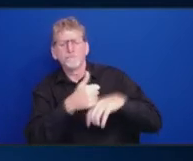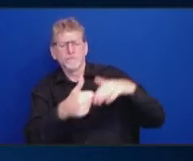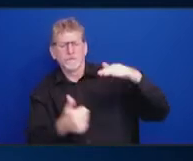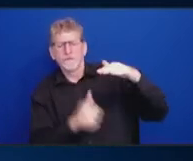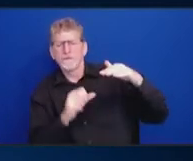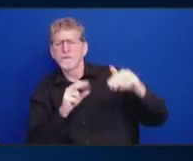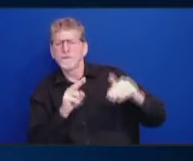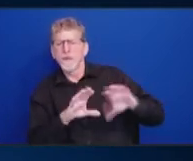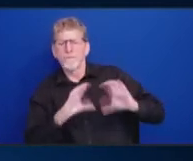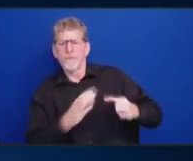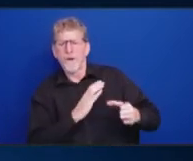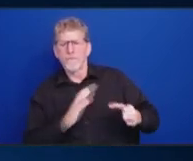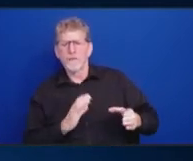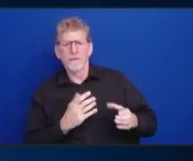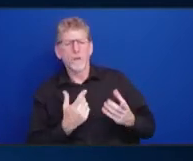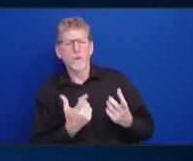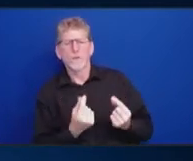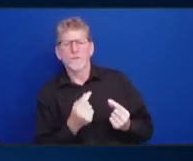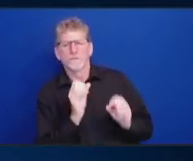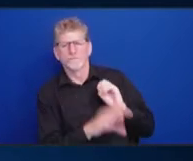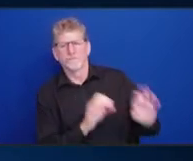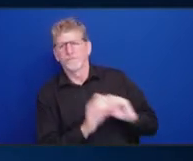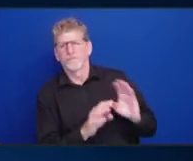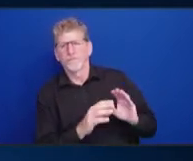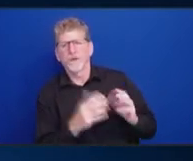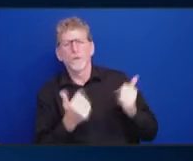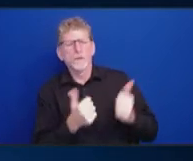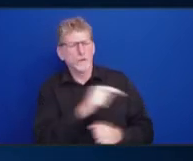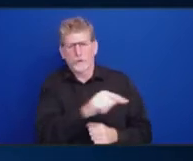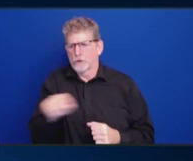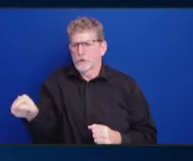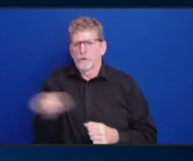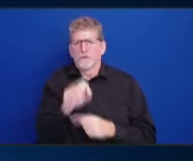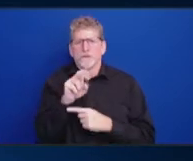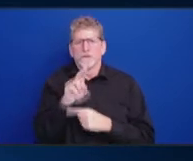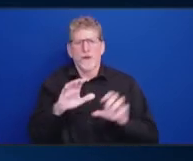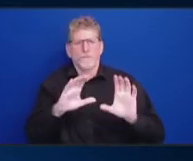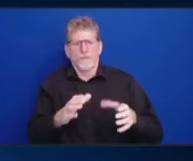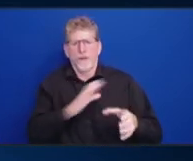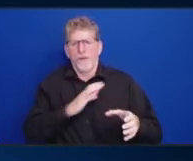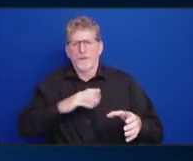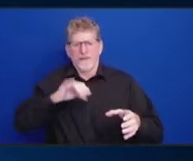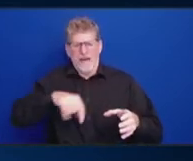subcommittee that is and how to get started on that. So, thank you for continuing to push us. Mia?